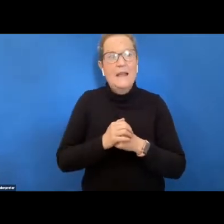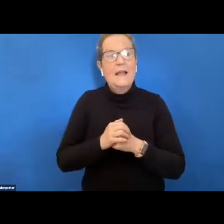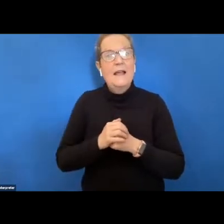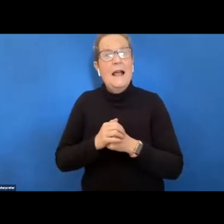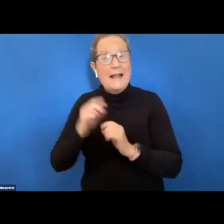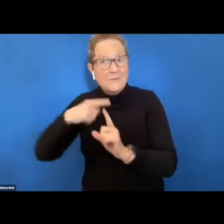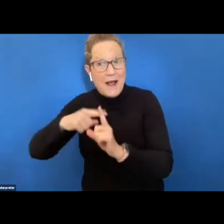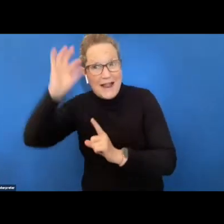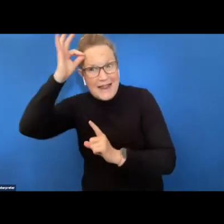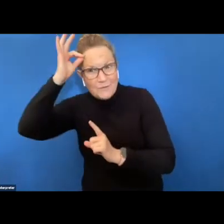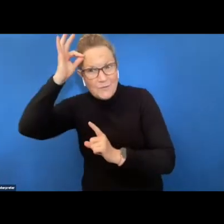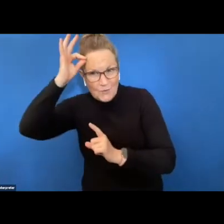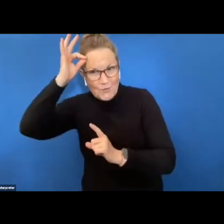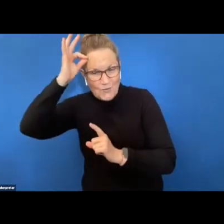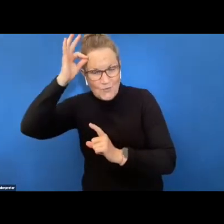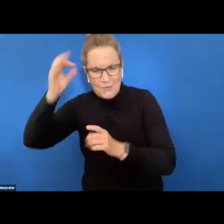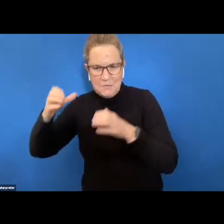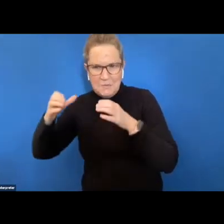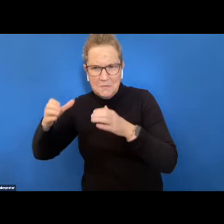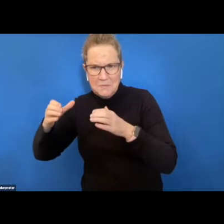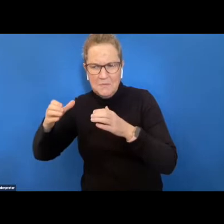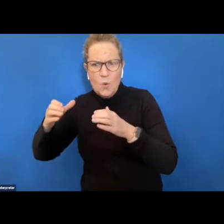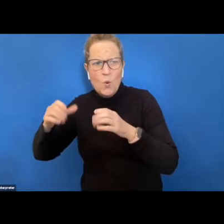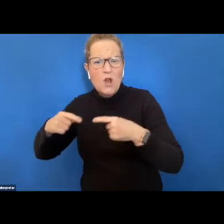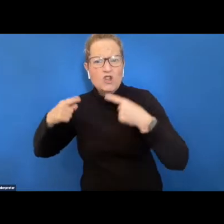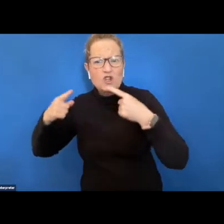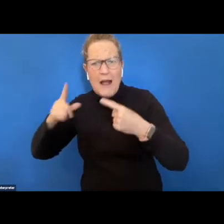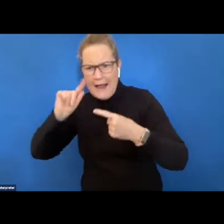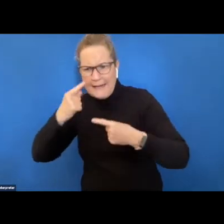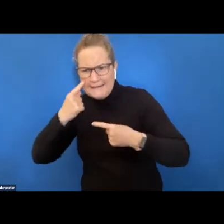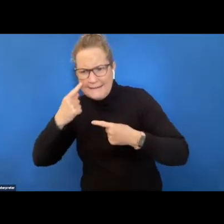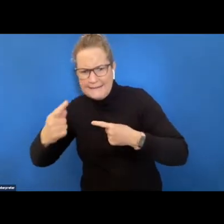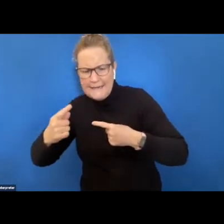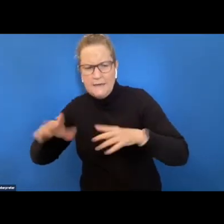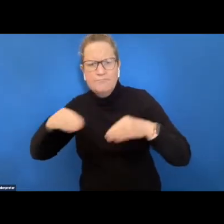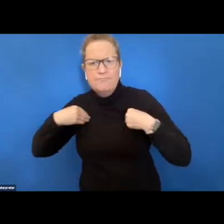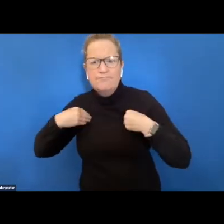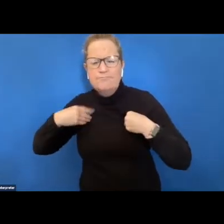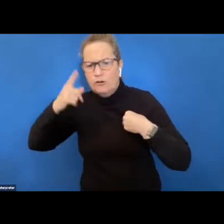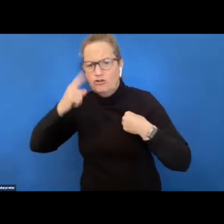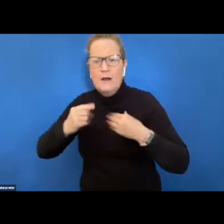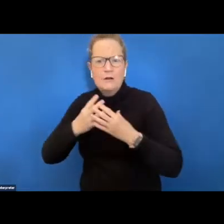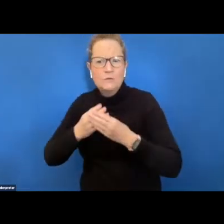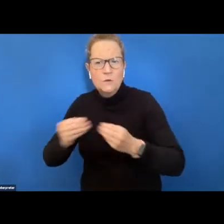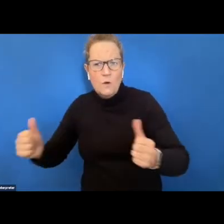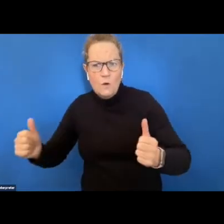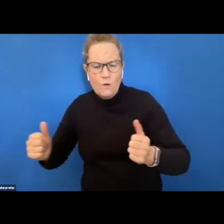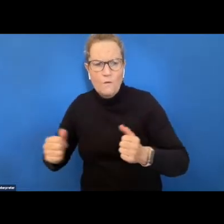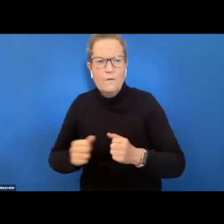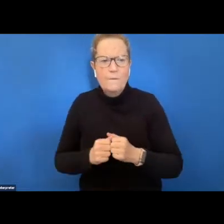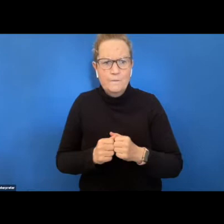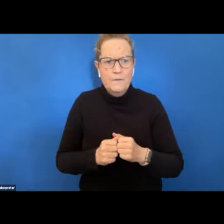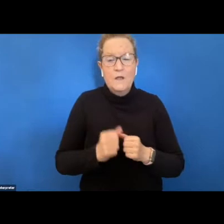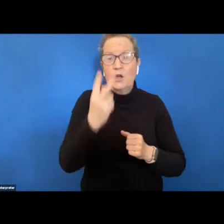identified the challenge and is meeting it head on in the 2021 to 2025 council